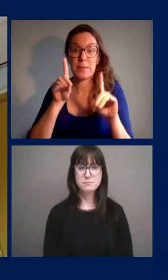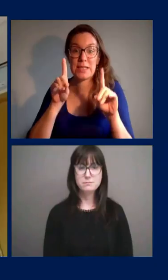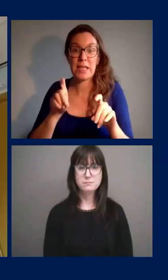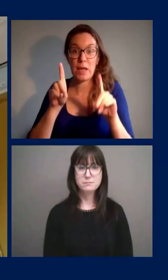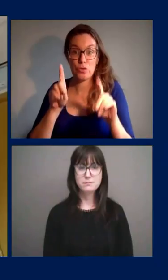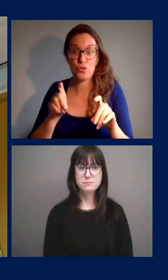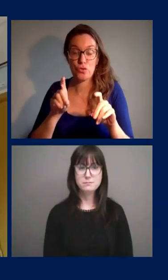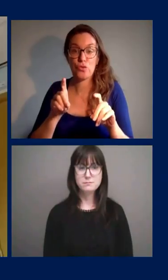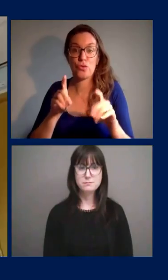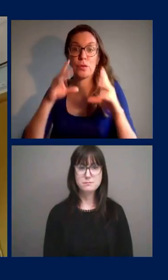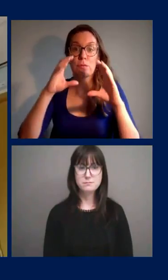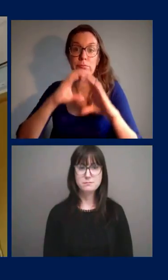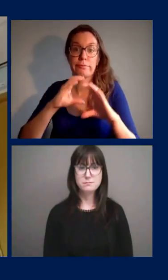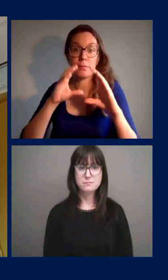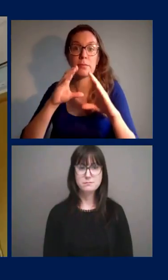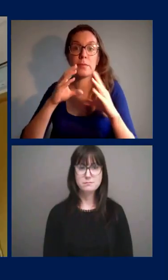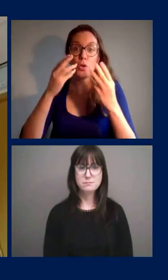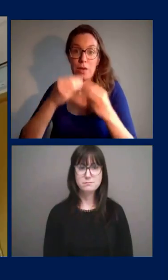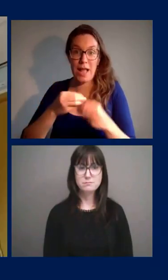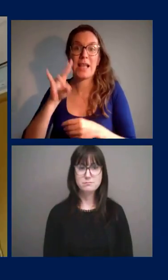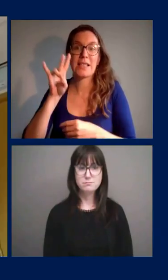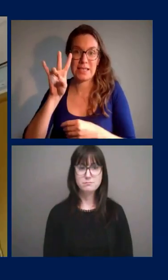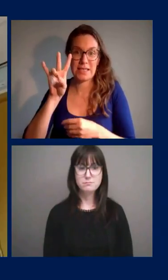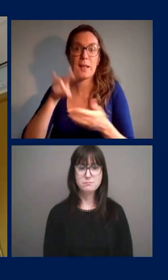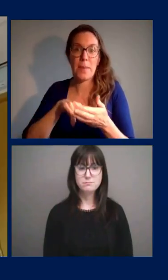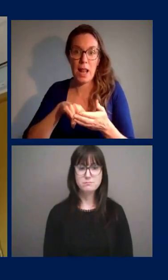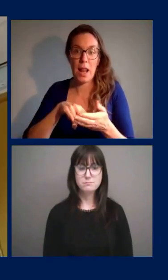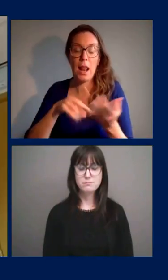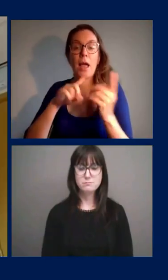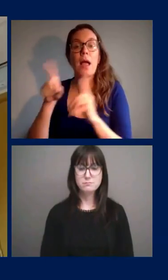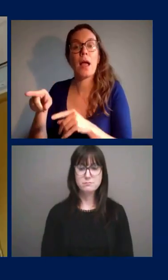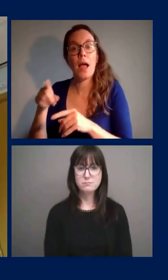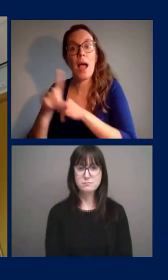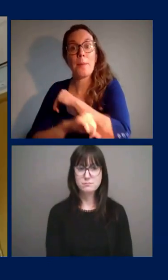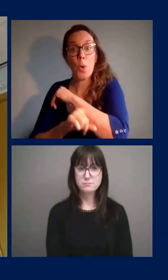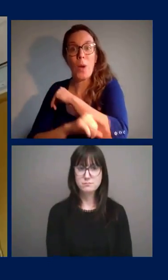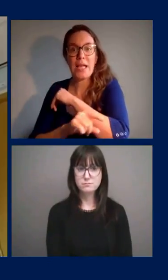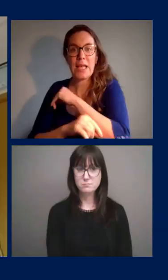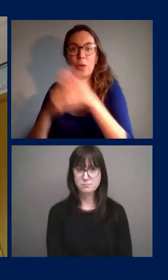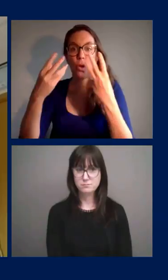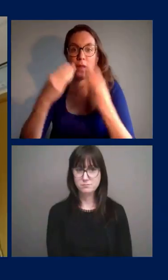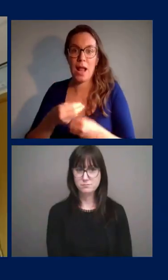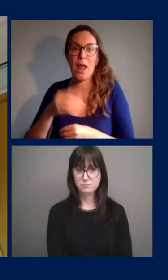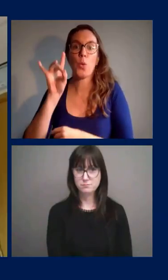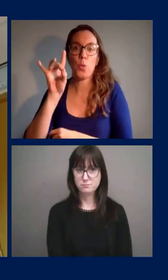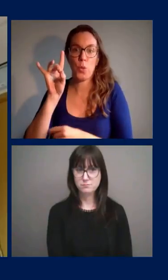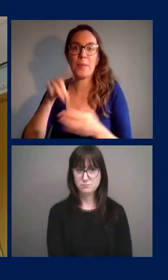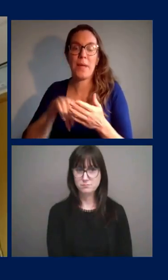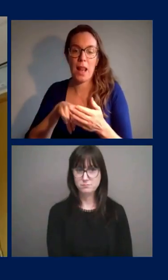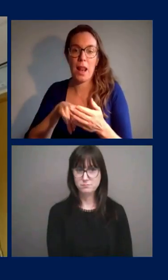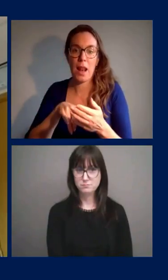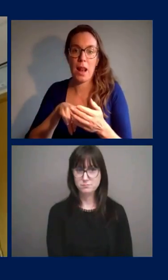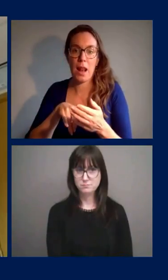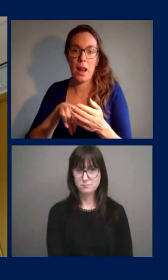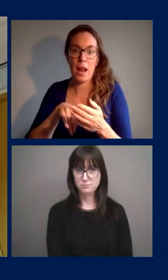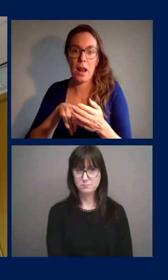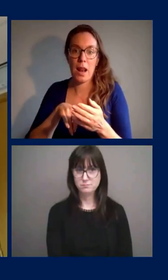uh and for the employees it was 8000 uh it's more than the two but it's